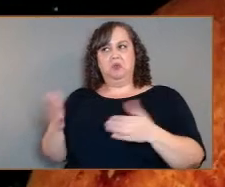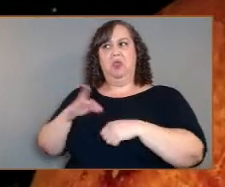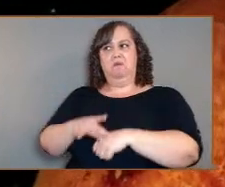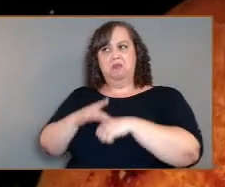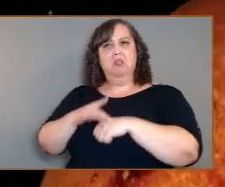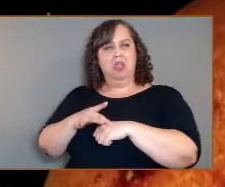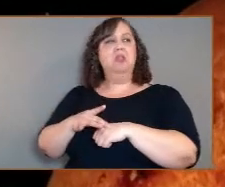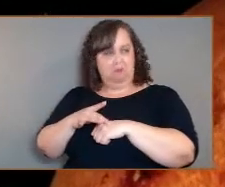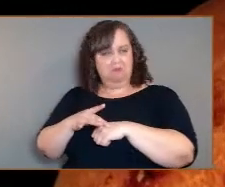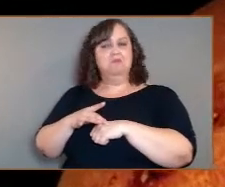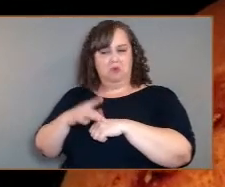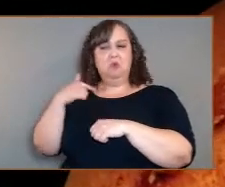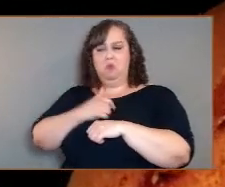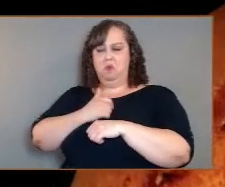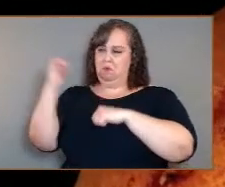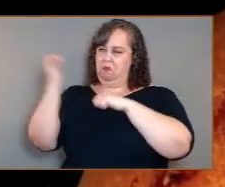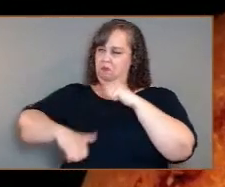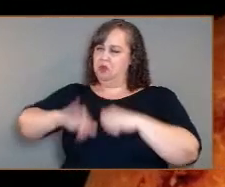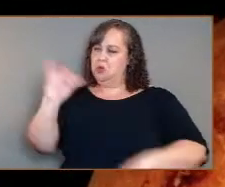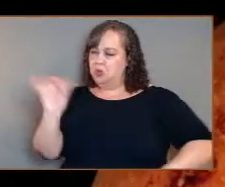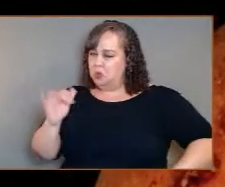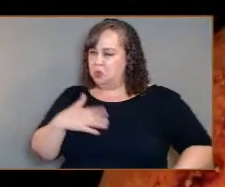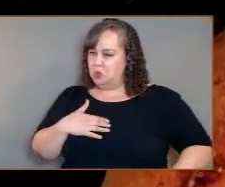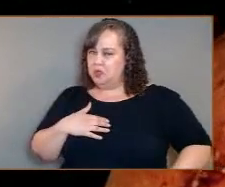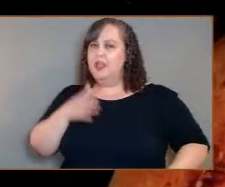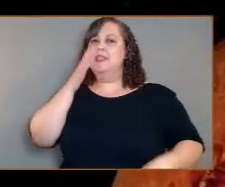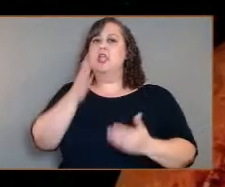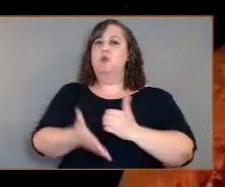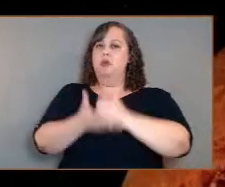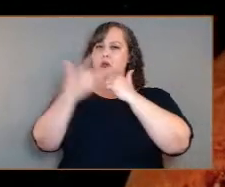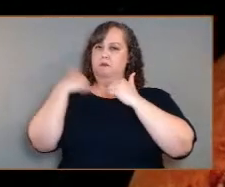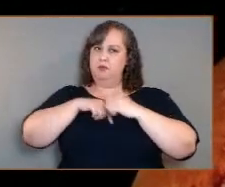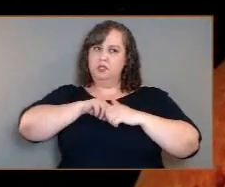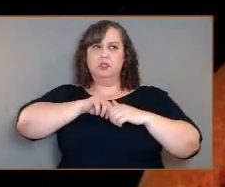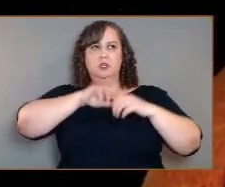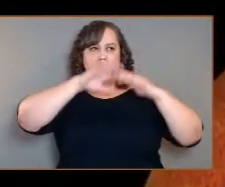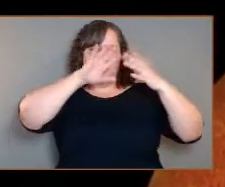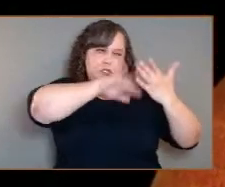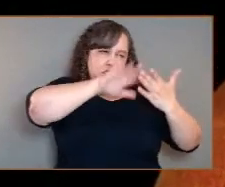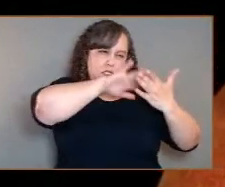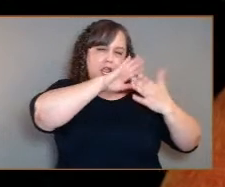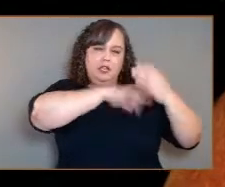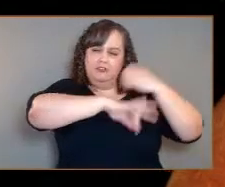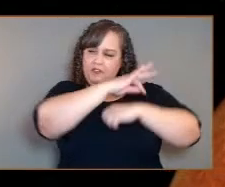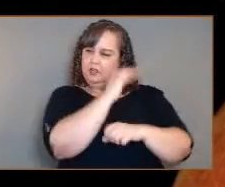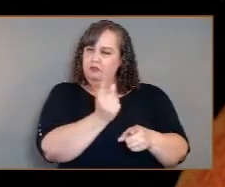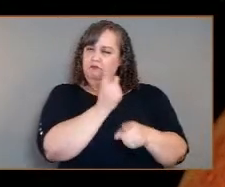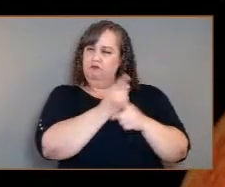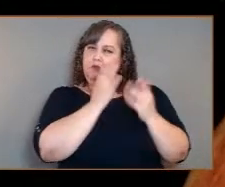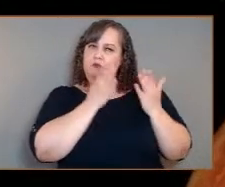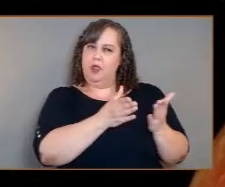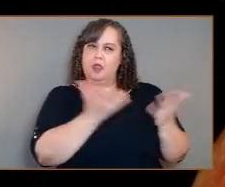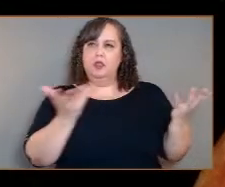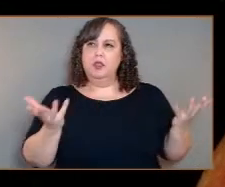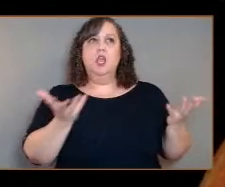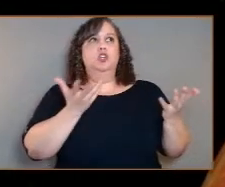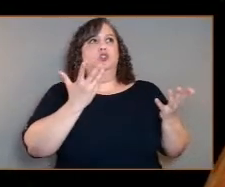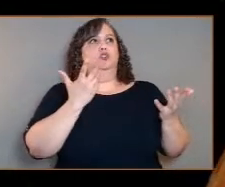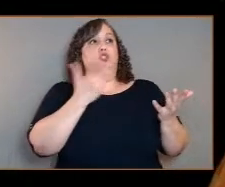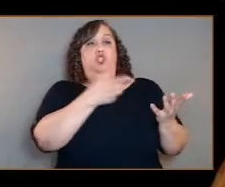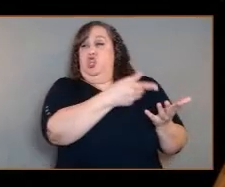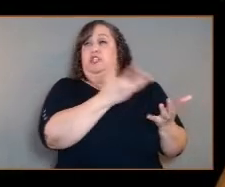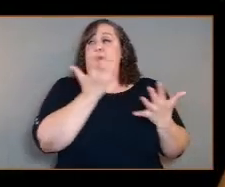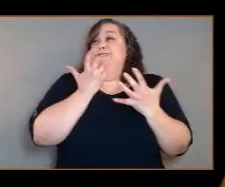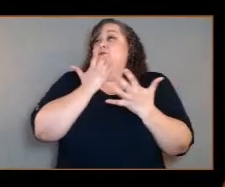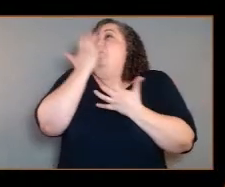time, they're going to let us do Venus right so we can use what she's trying to tell us. She's been trying, literally wailing at us